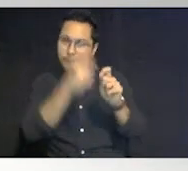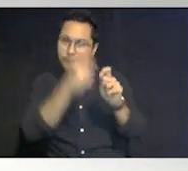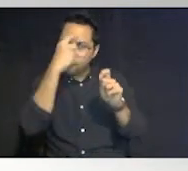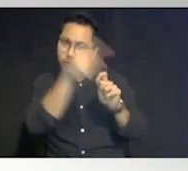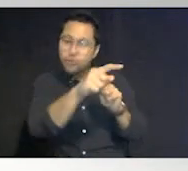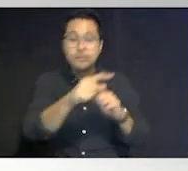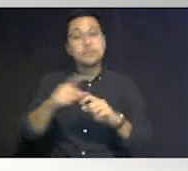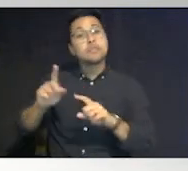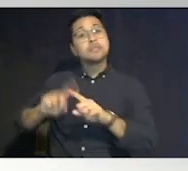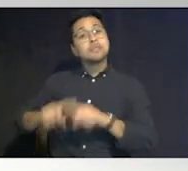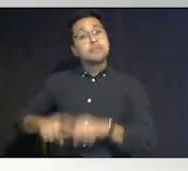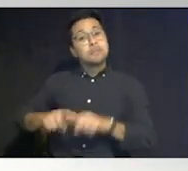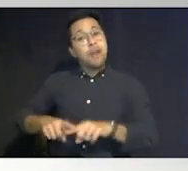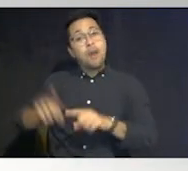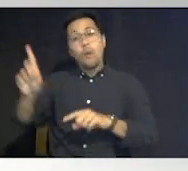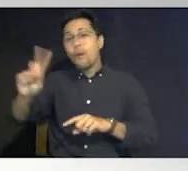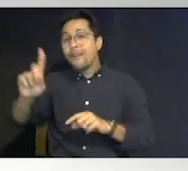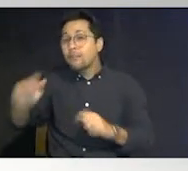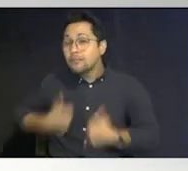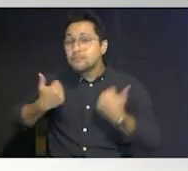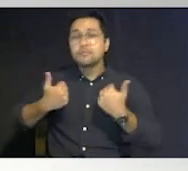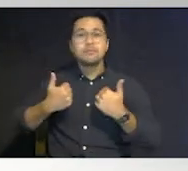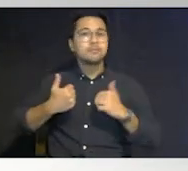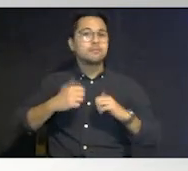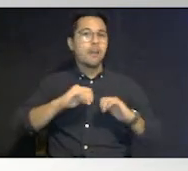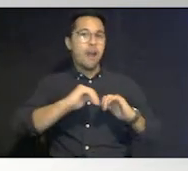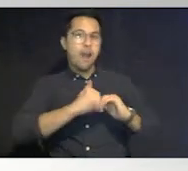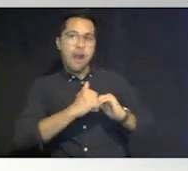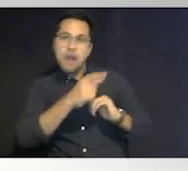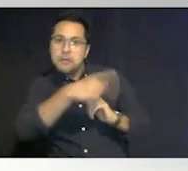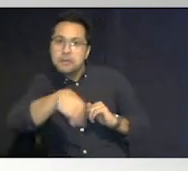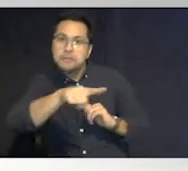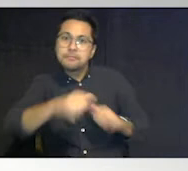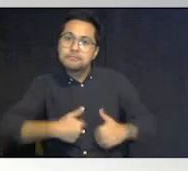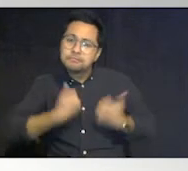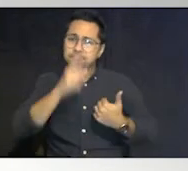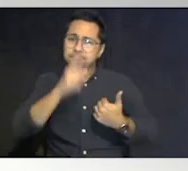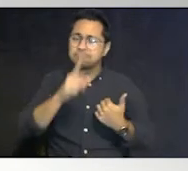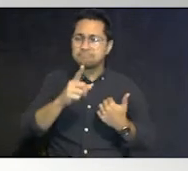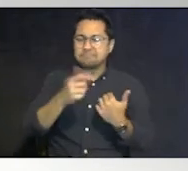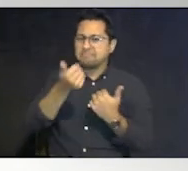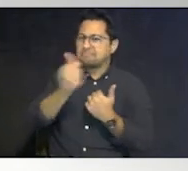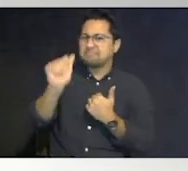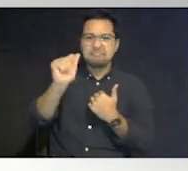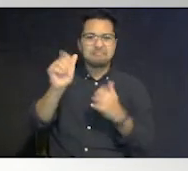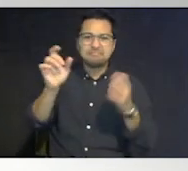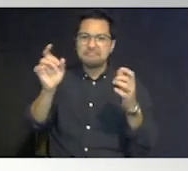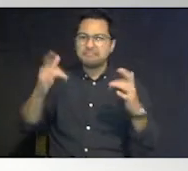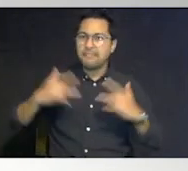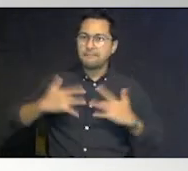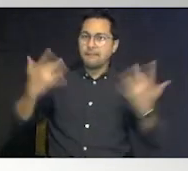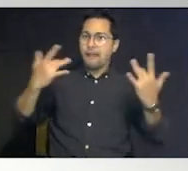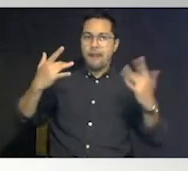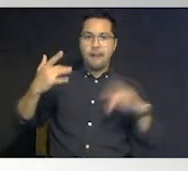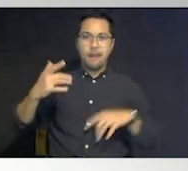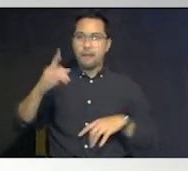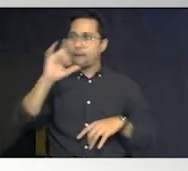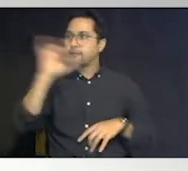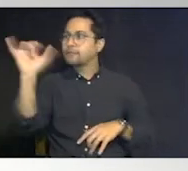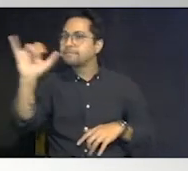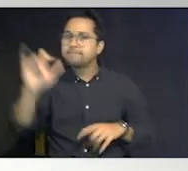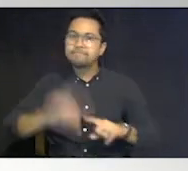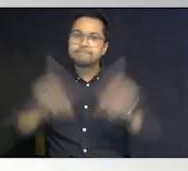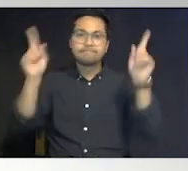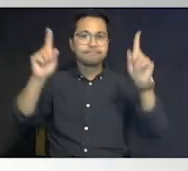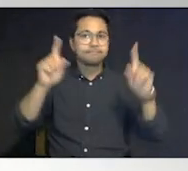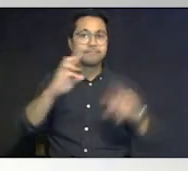live and how you live an impact the impact of any event can can be different whether it's a flood or